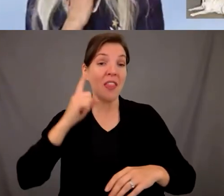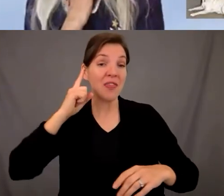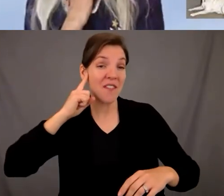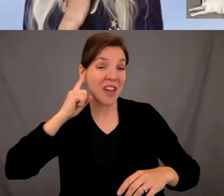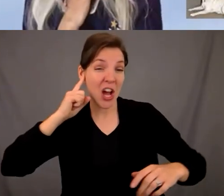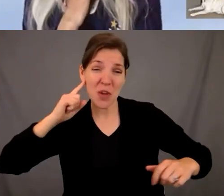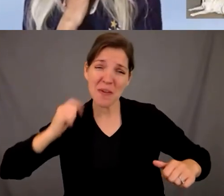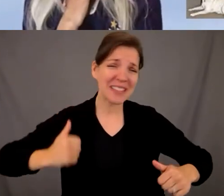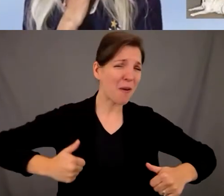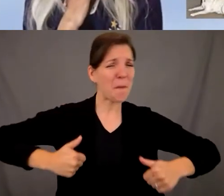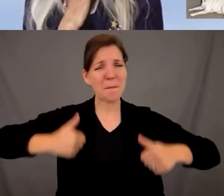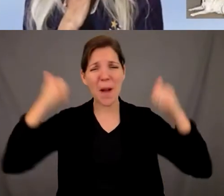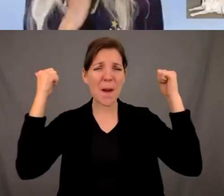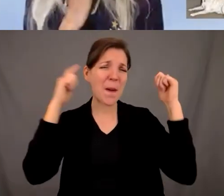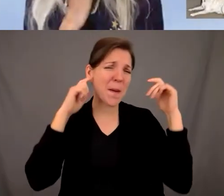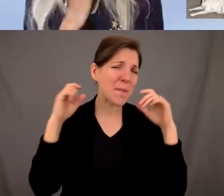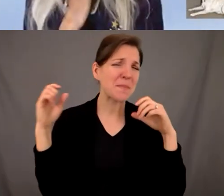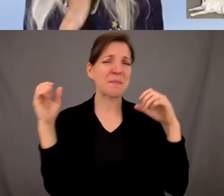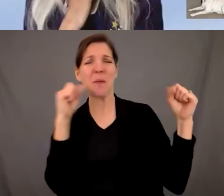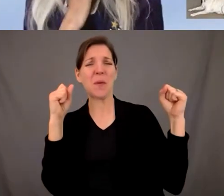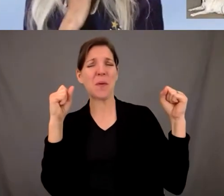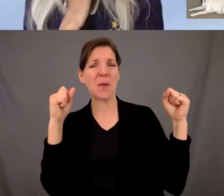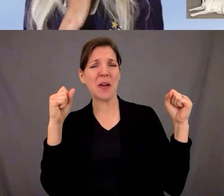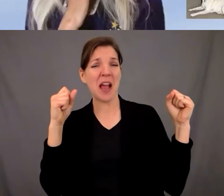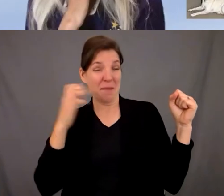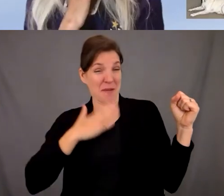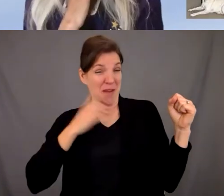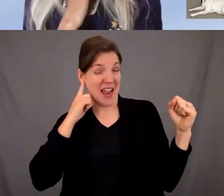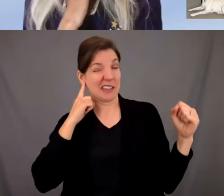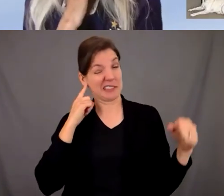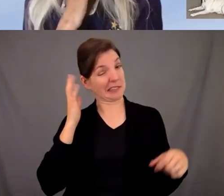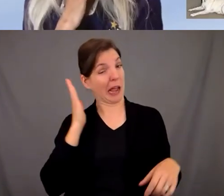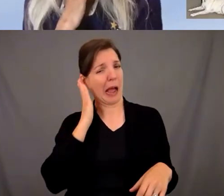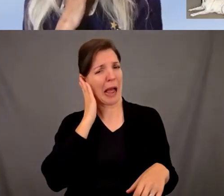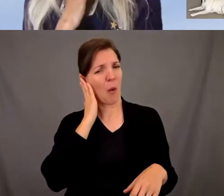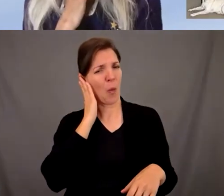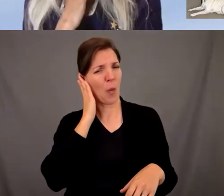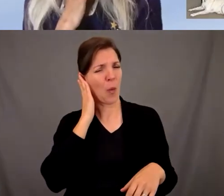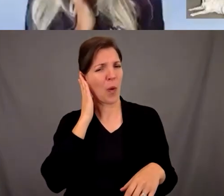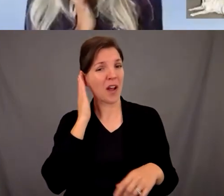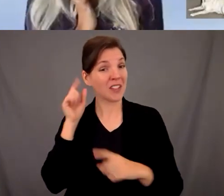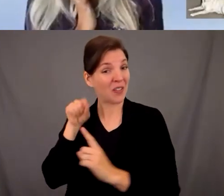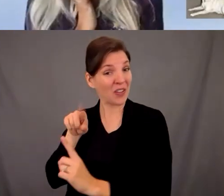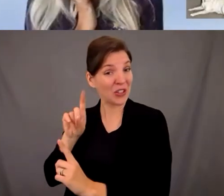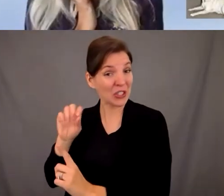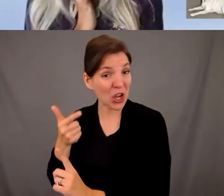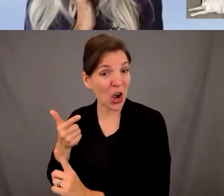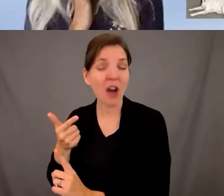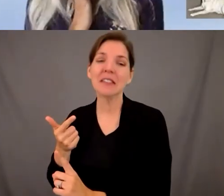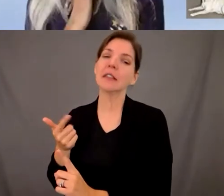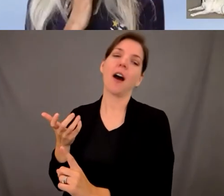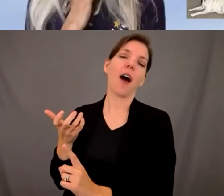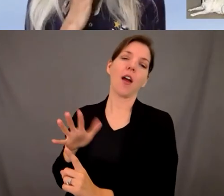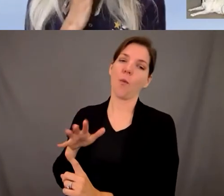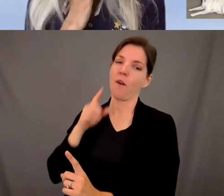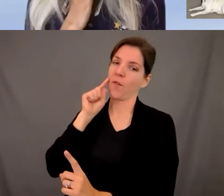loud that like i mean i feel like my ears start to ring so i i that's just more of a concern more than anything